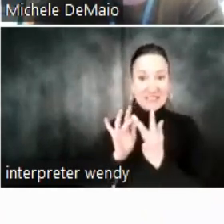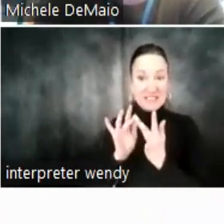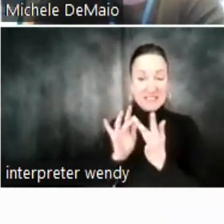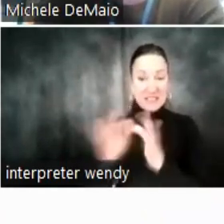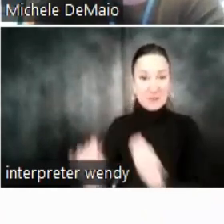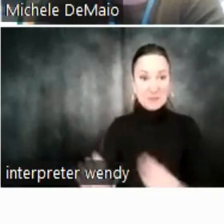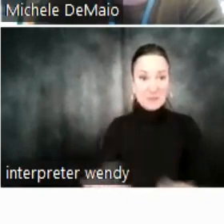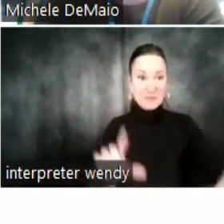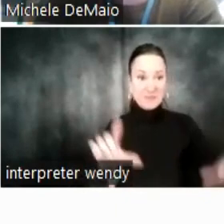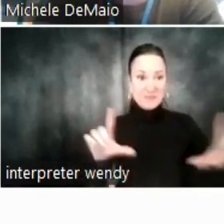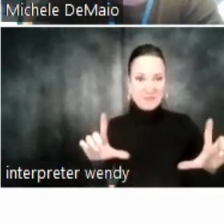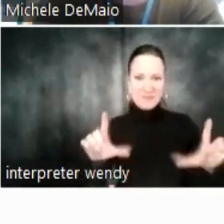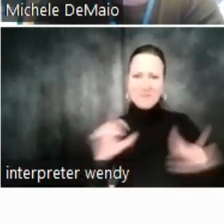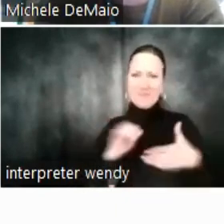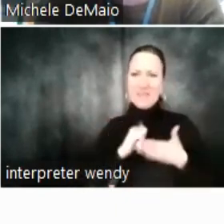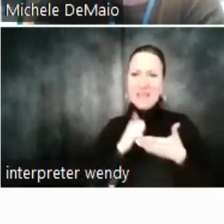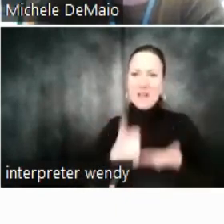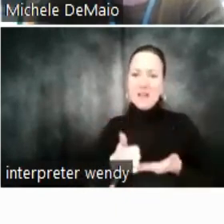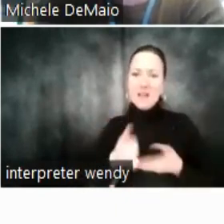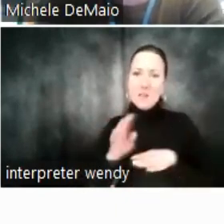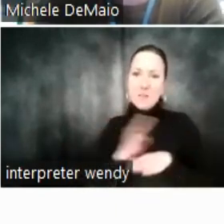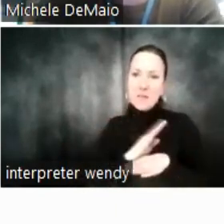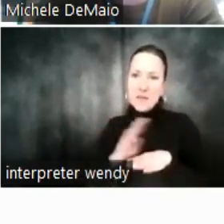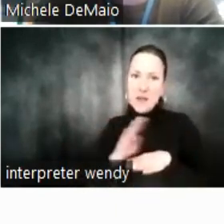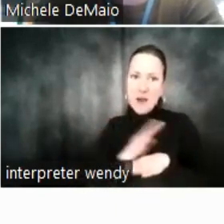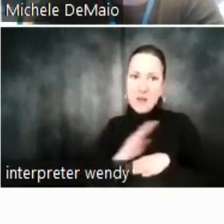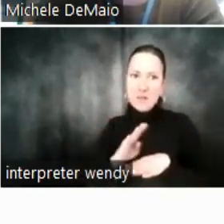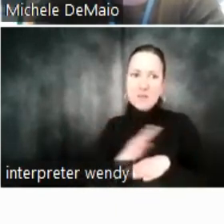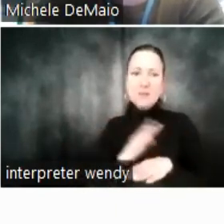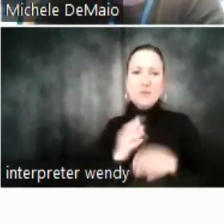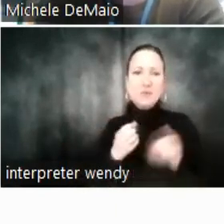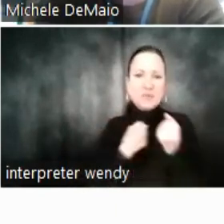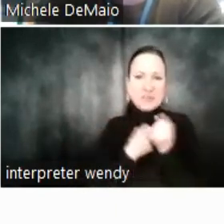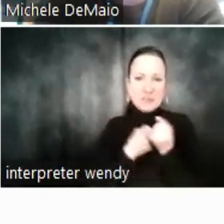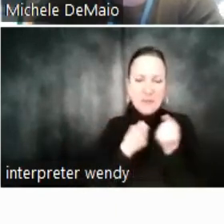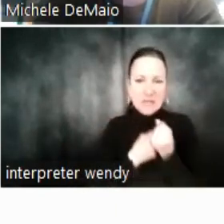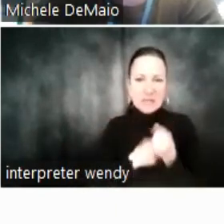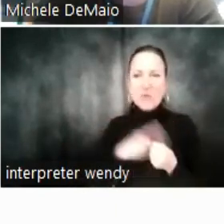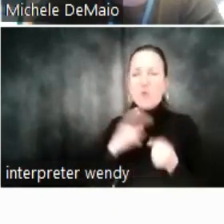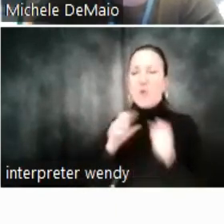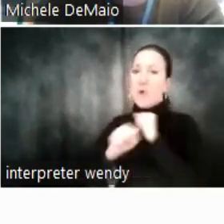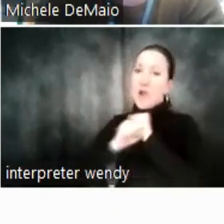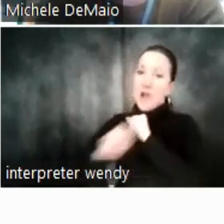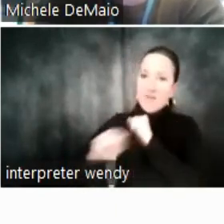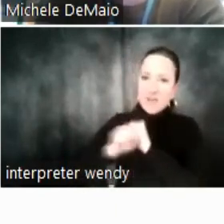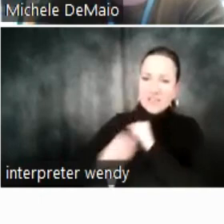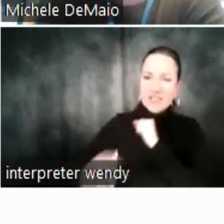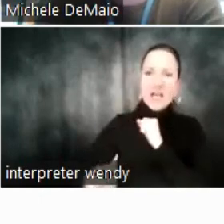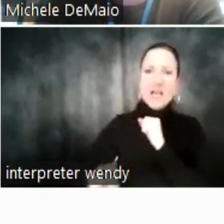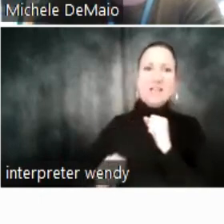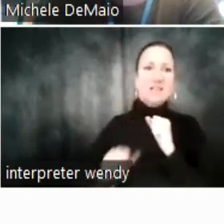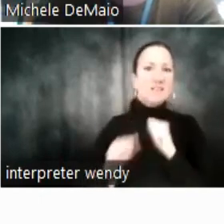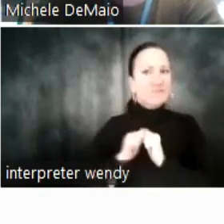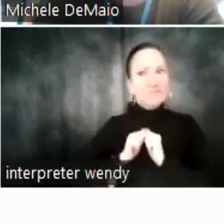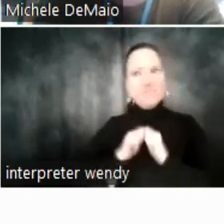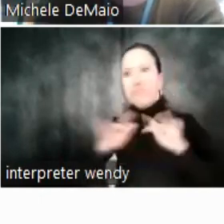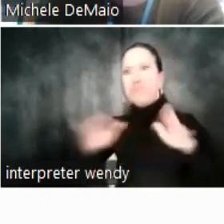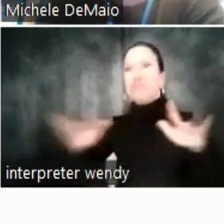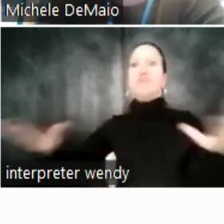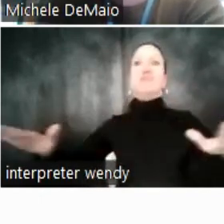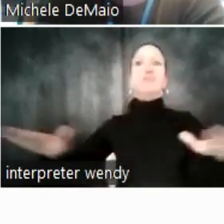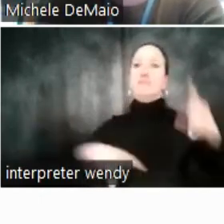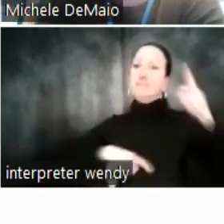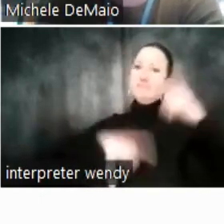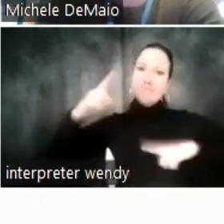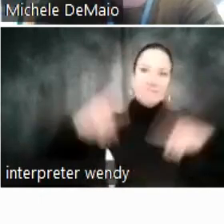we're talking about helping companies to sponsor products or advertise their brand across various